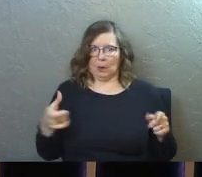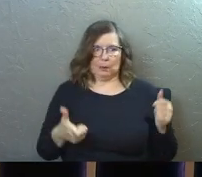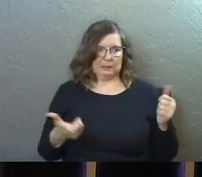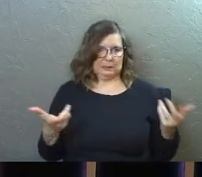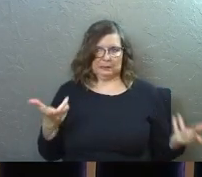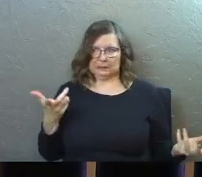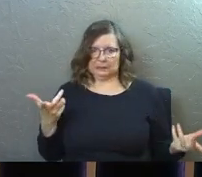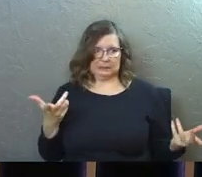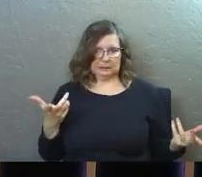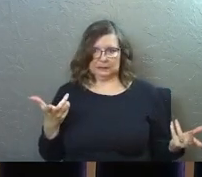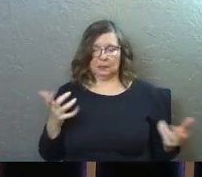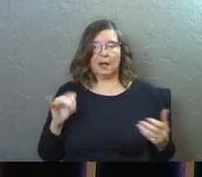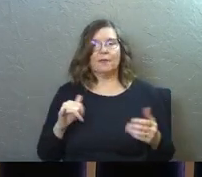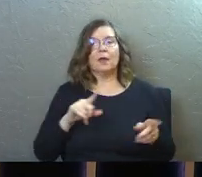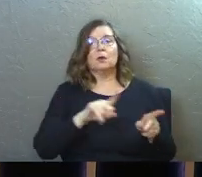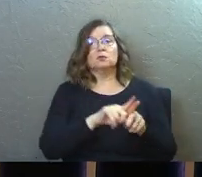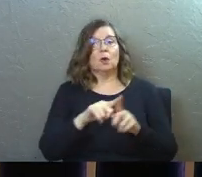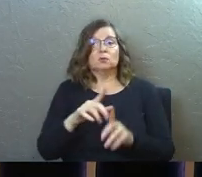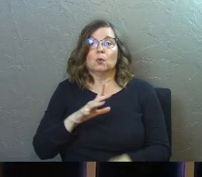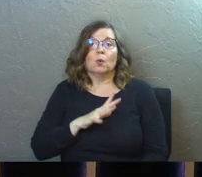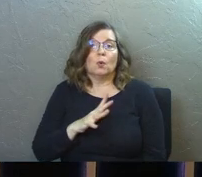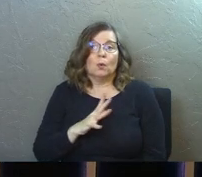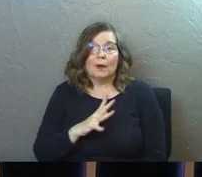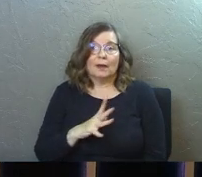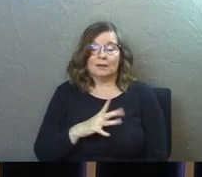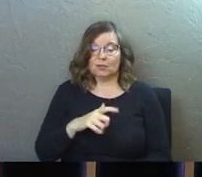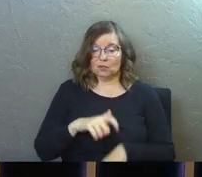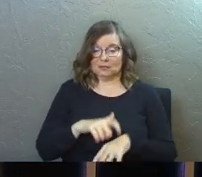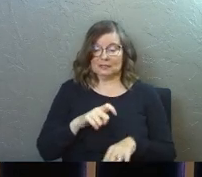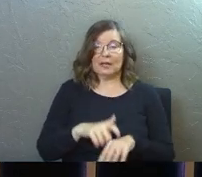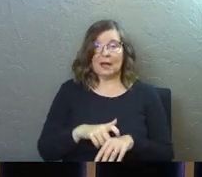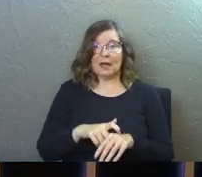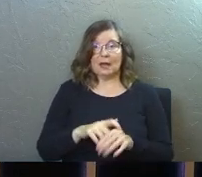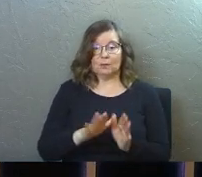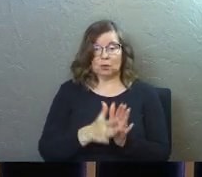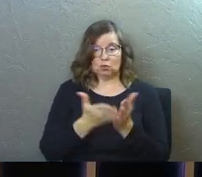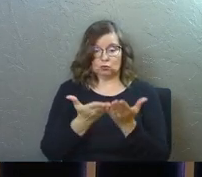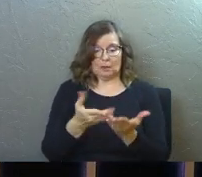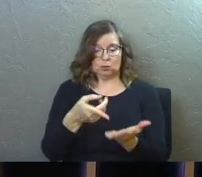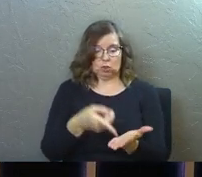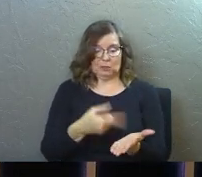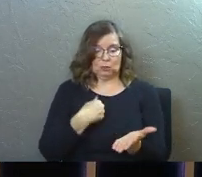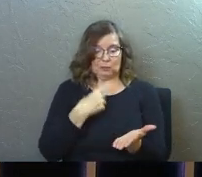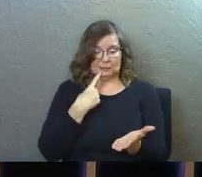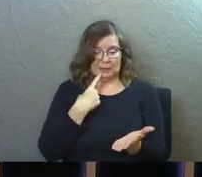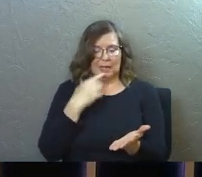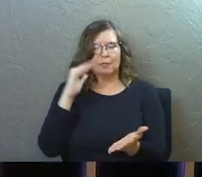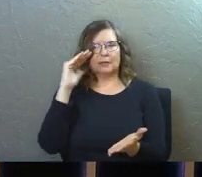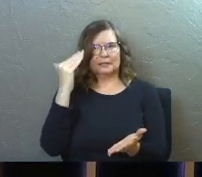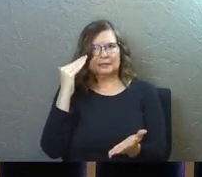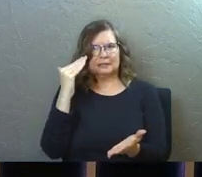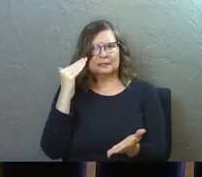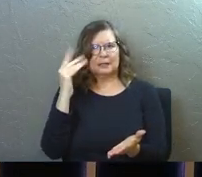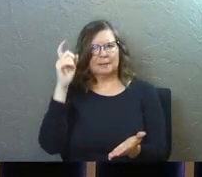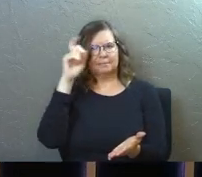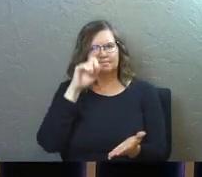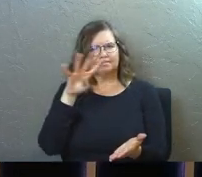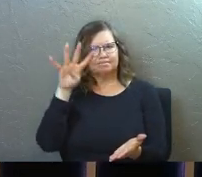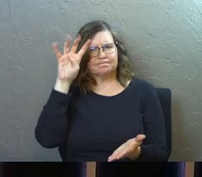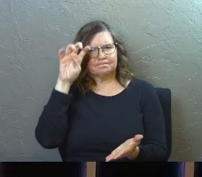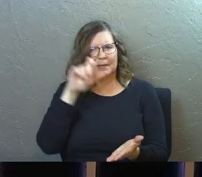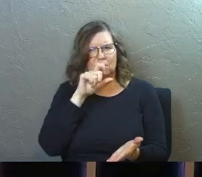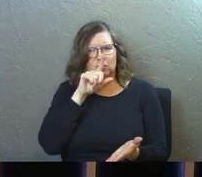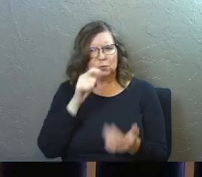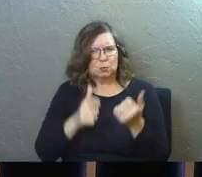this particular debate. And that's also okay. There's times to come to the scripture and to say, there seems to be mystery here.